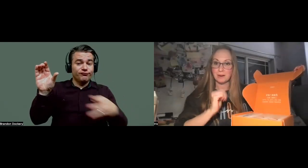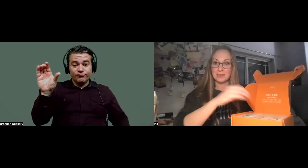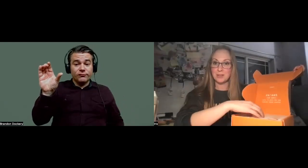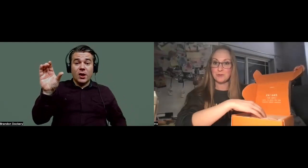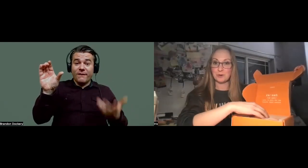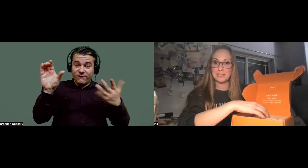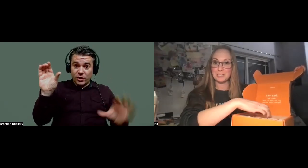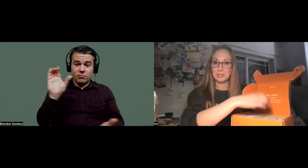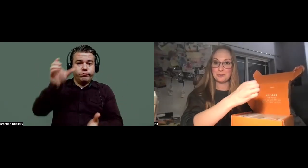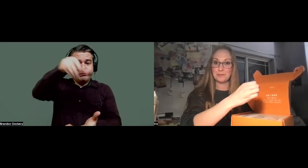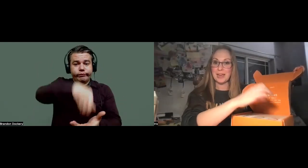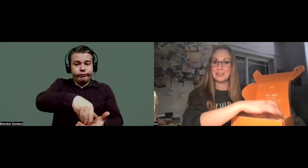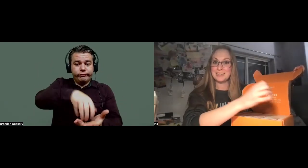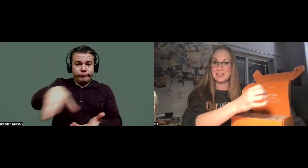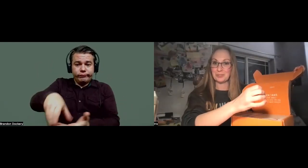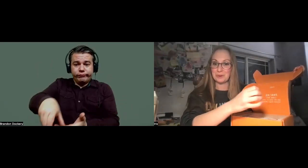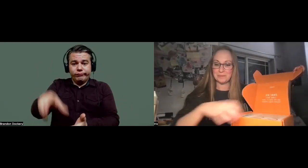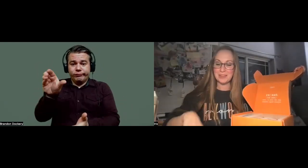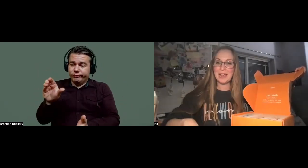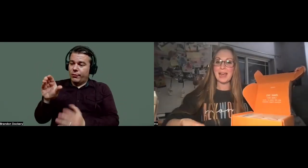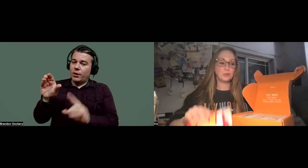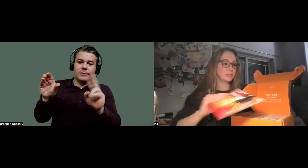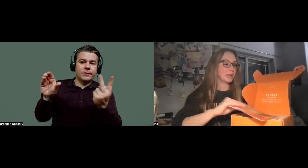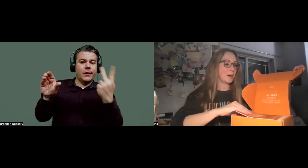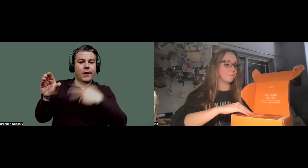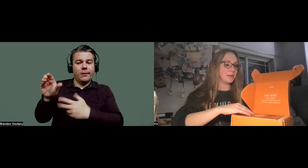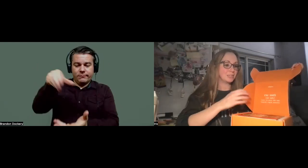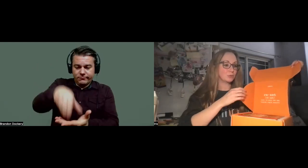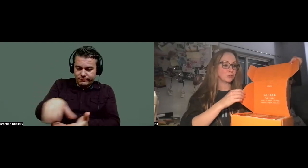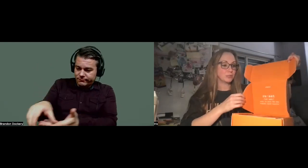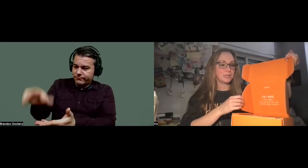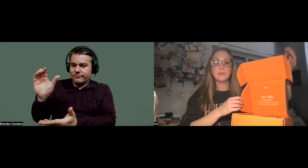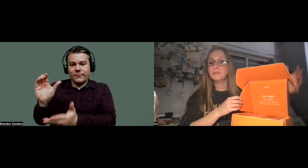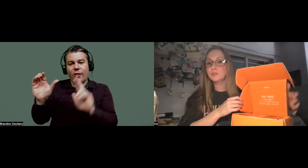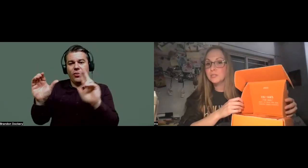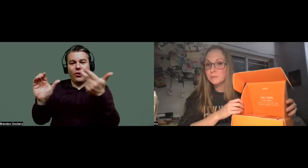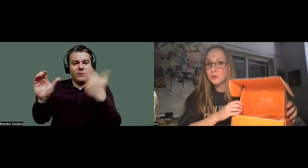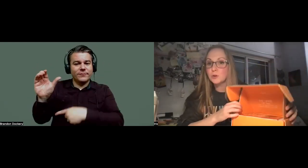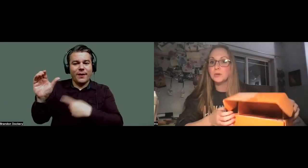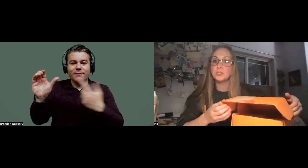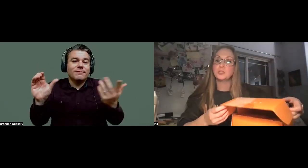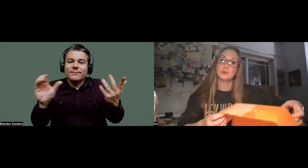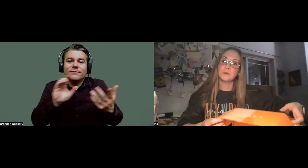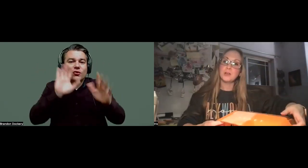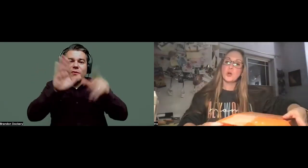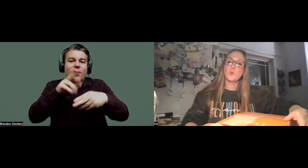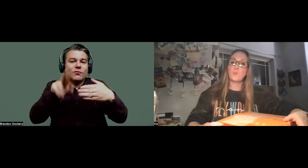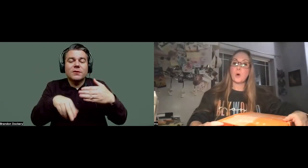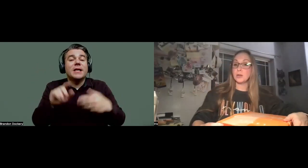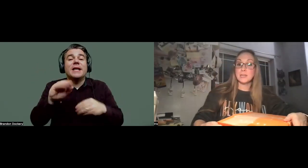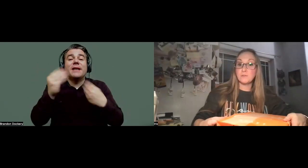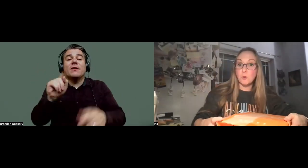back in the box and you go to day two and then day three and you see amazing results. It even gives you tips on what to do